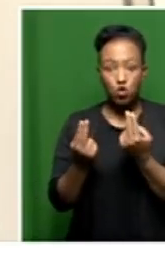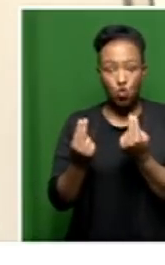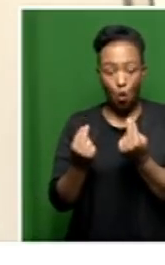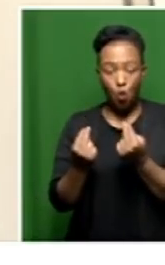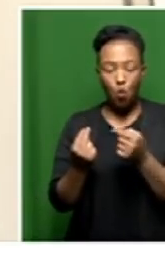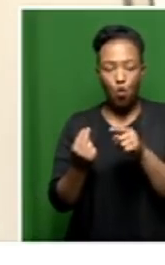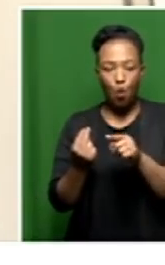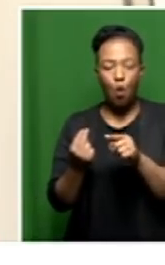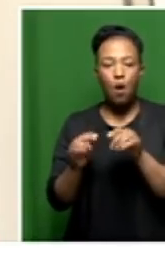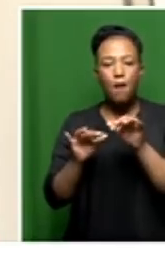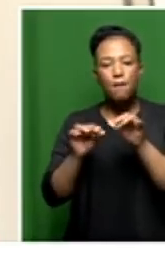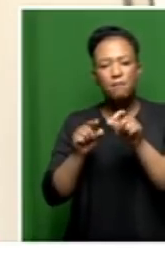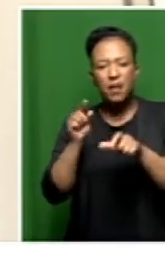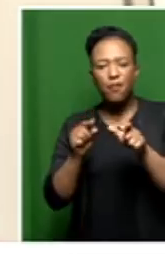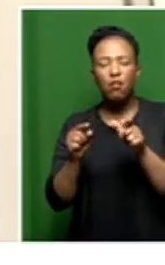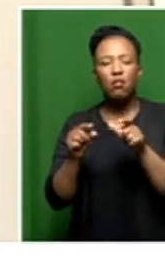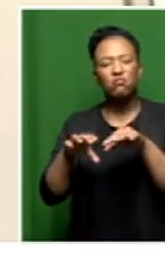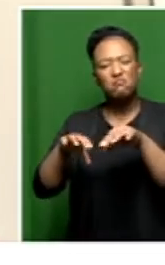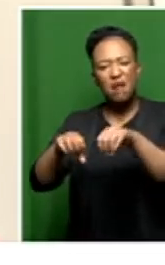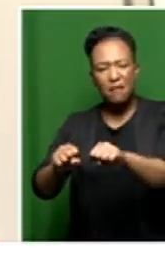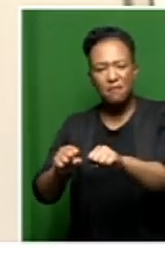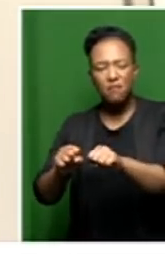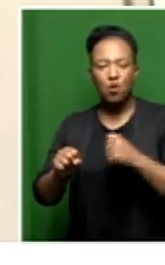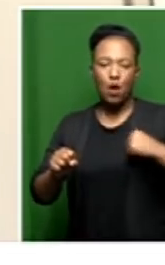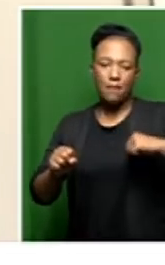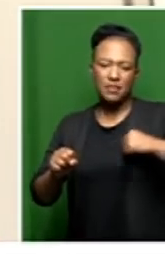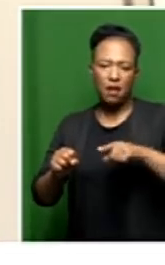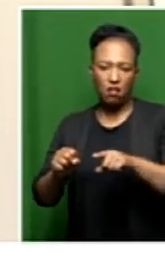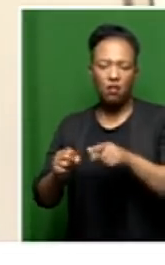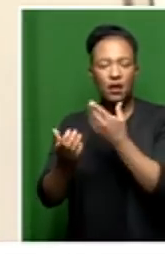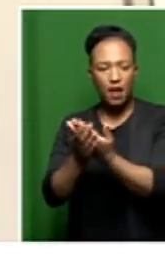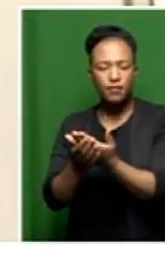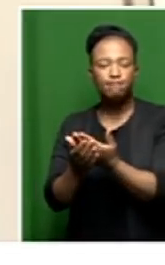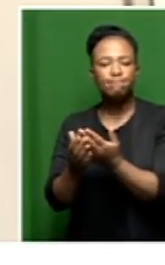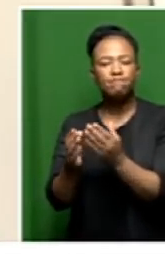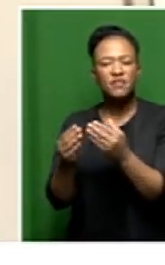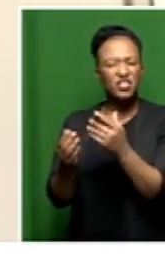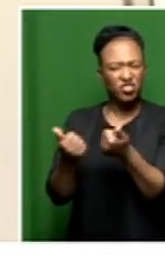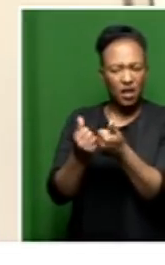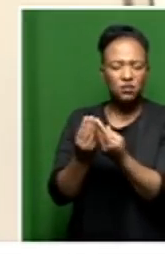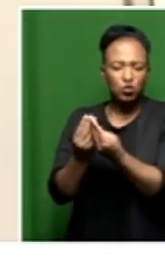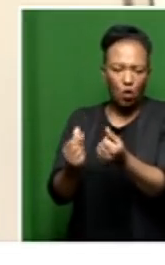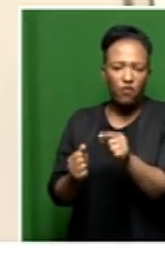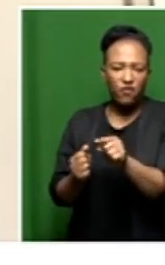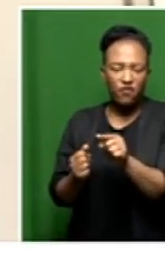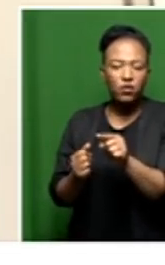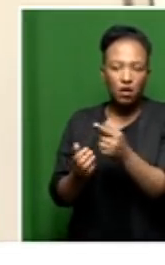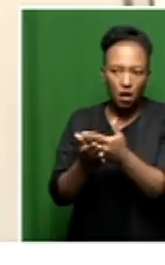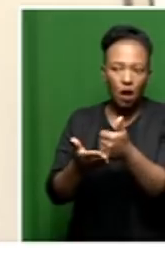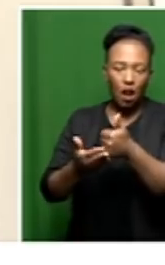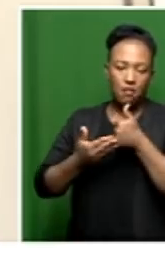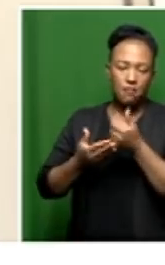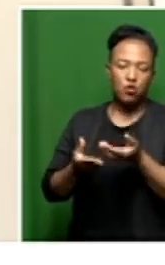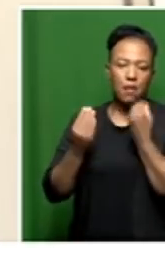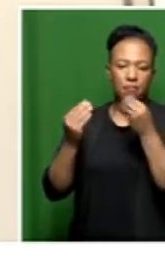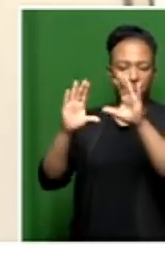in the municipalities, maybe they would also unnerve the challenge that is there and assist us in getting these